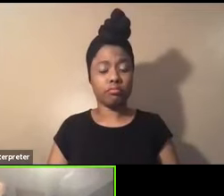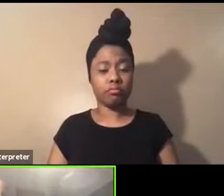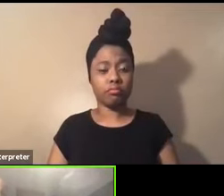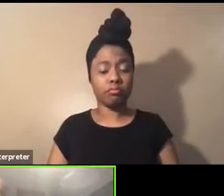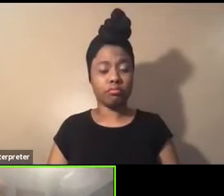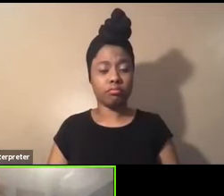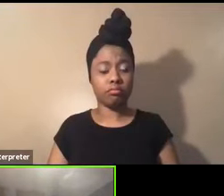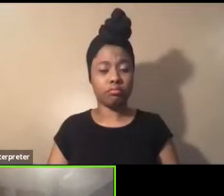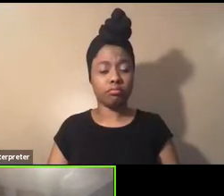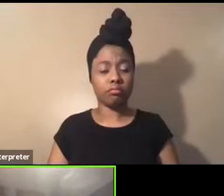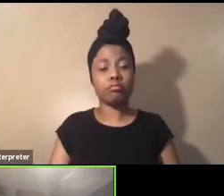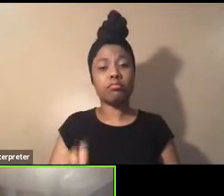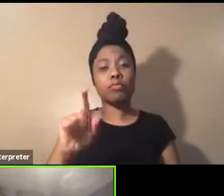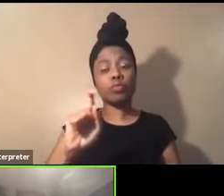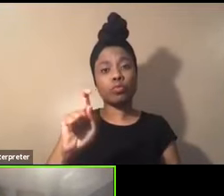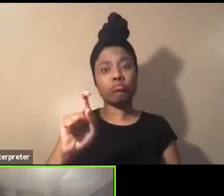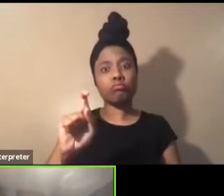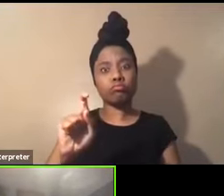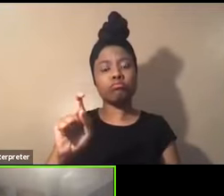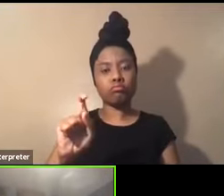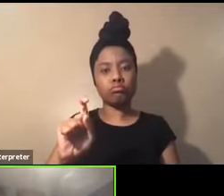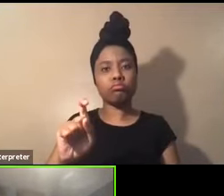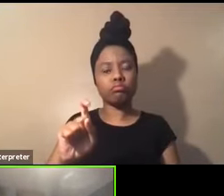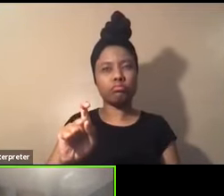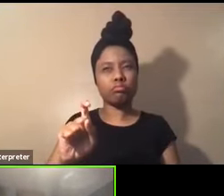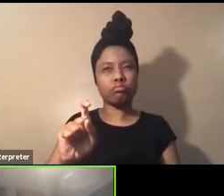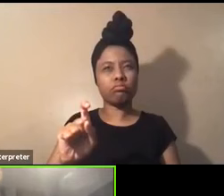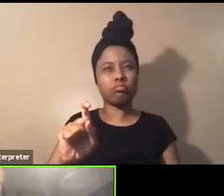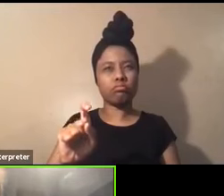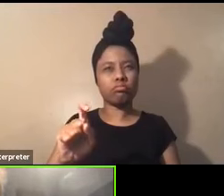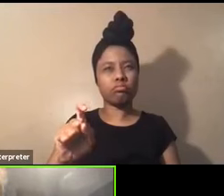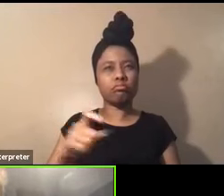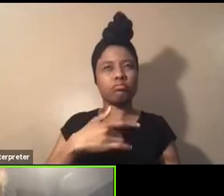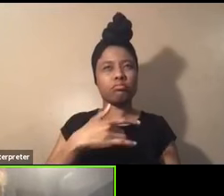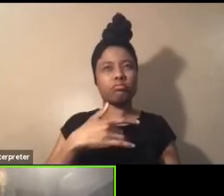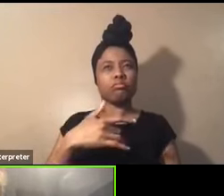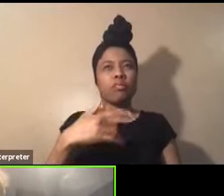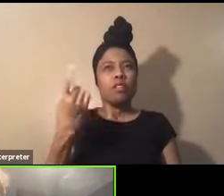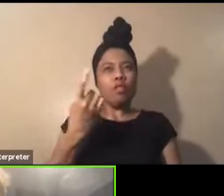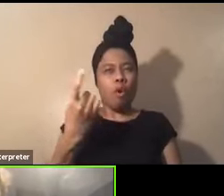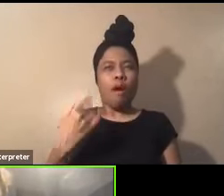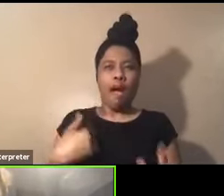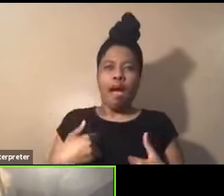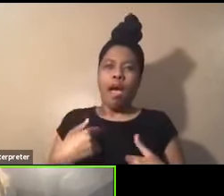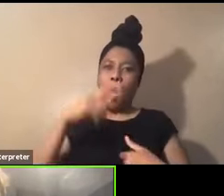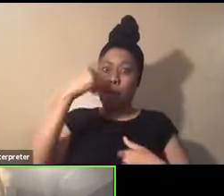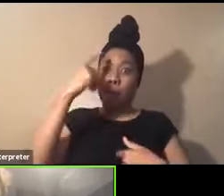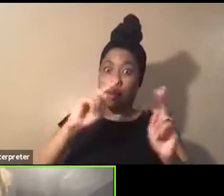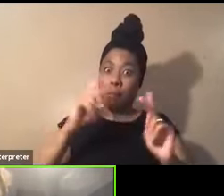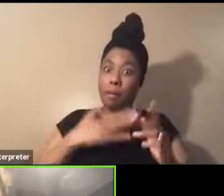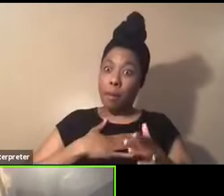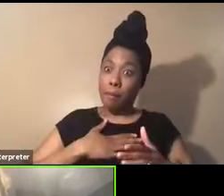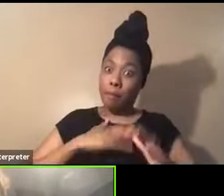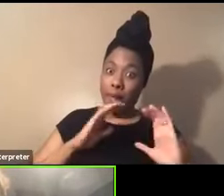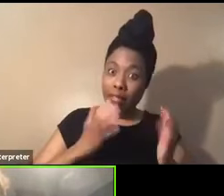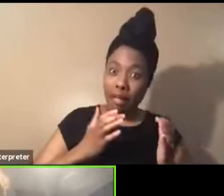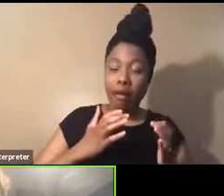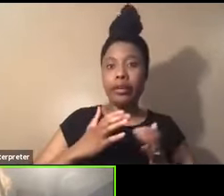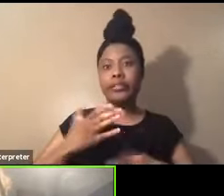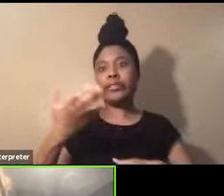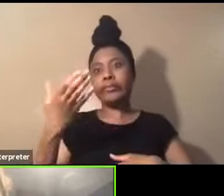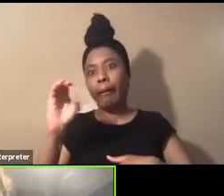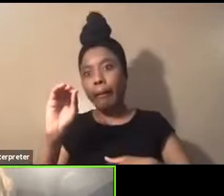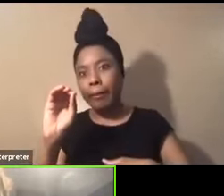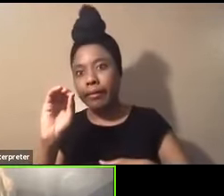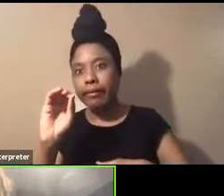but Tucson, um, I've always had black people in my classes, in my company, um,